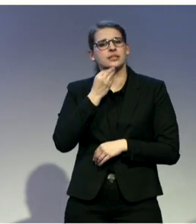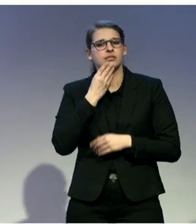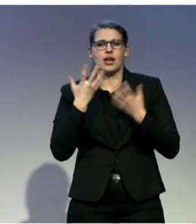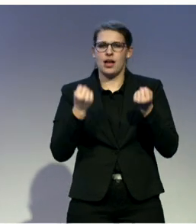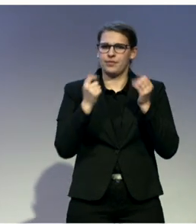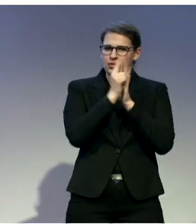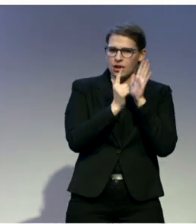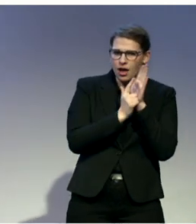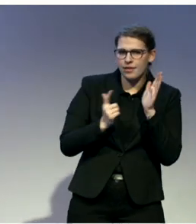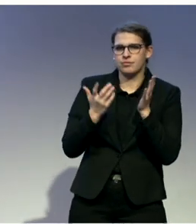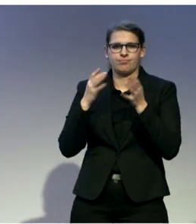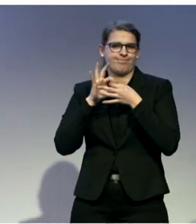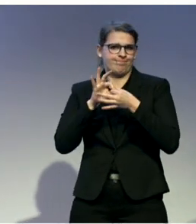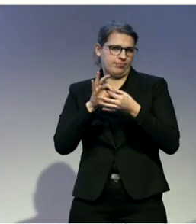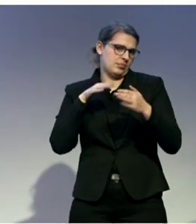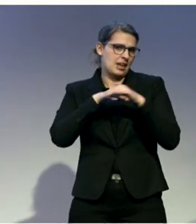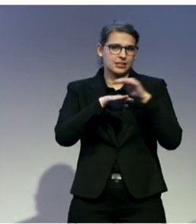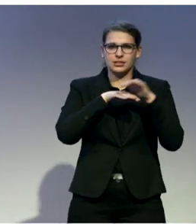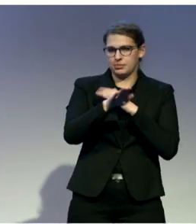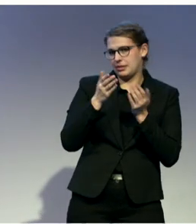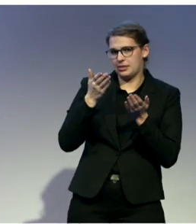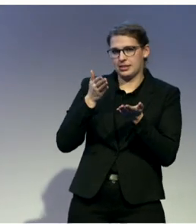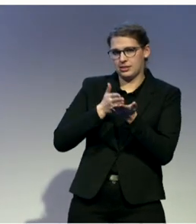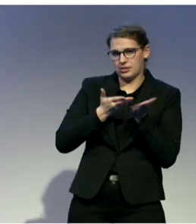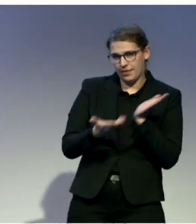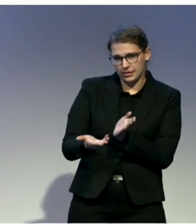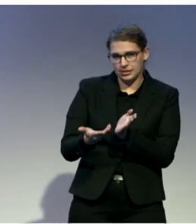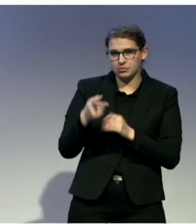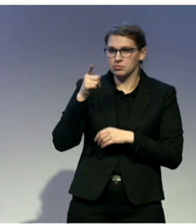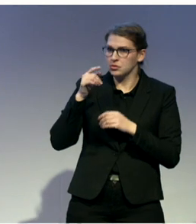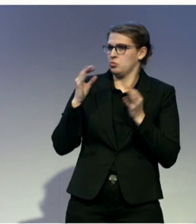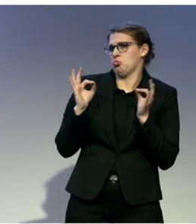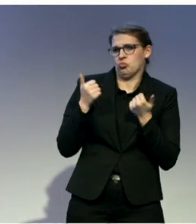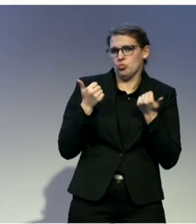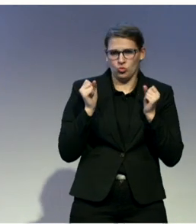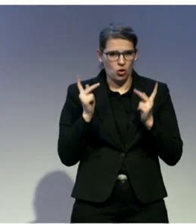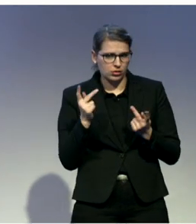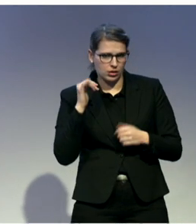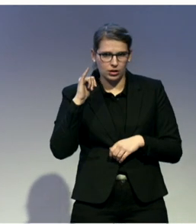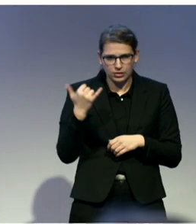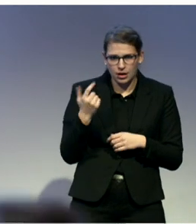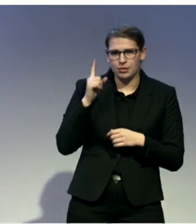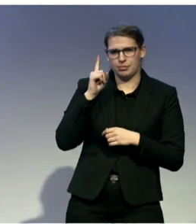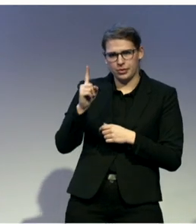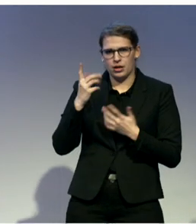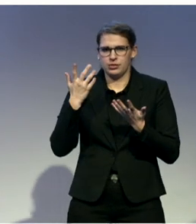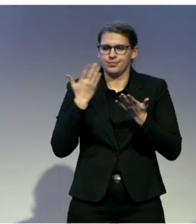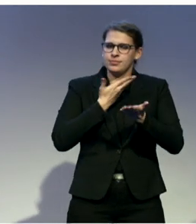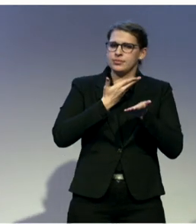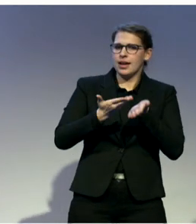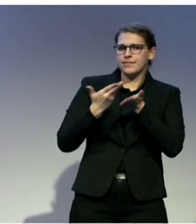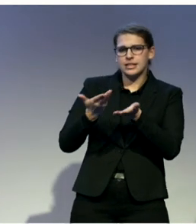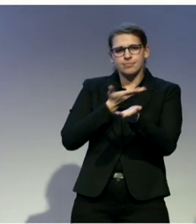maybe the know-how on how to give good services, but it doesn't really change the DNA. What we are